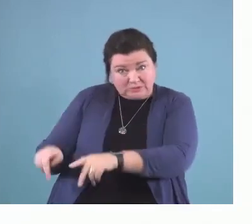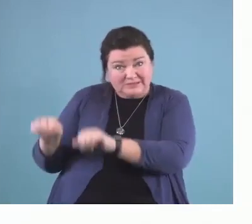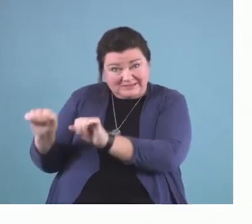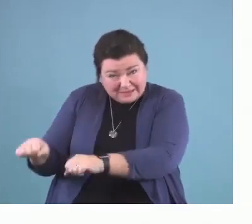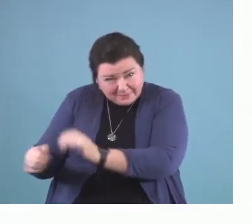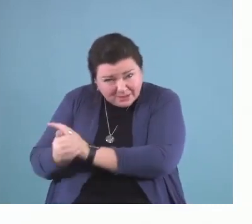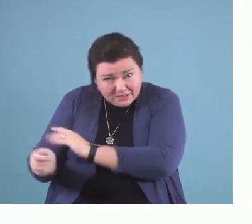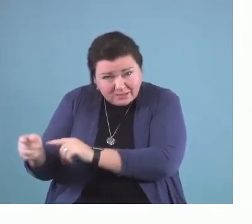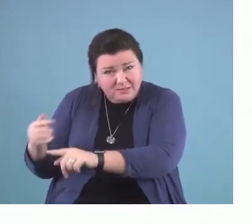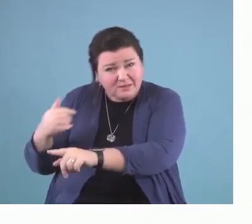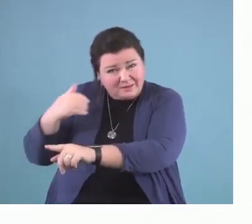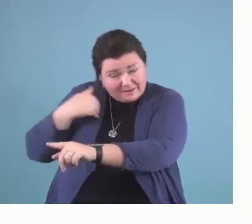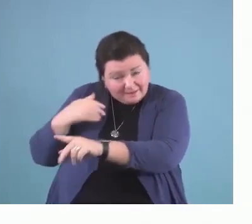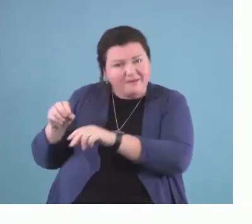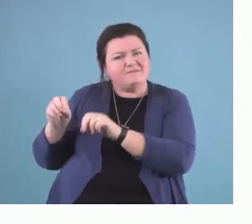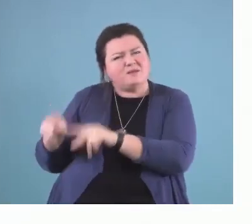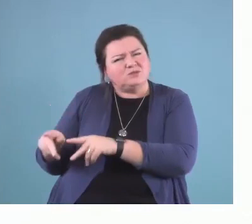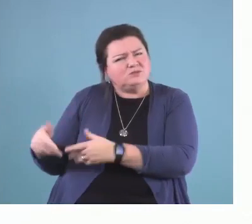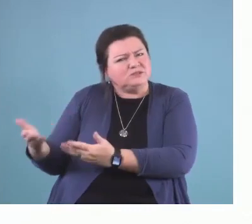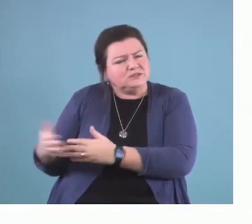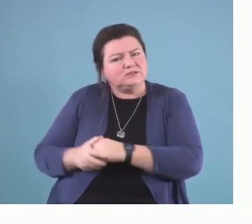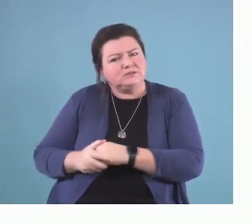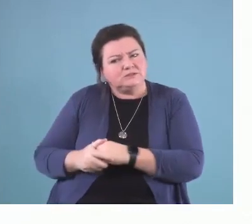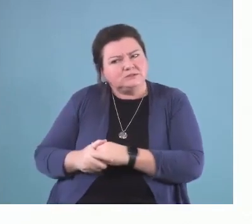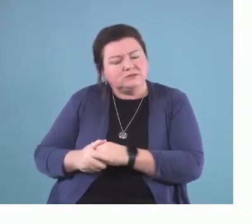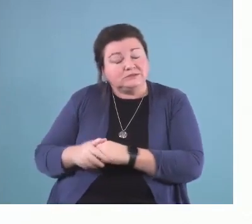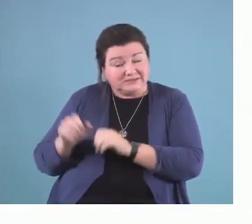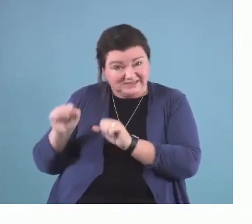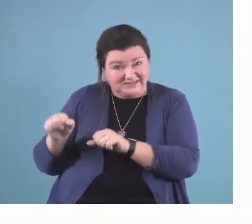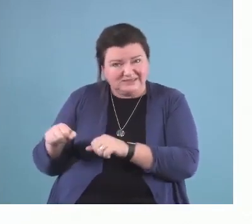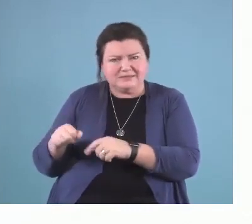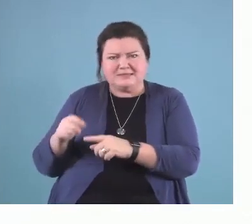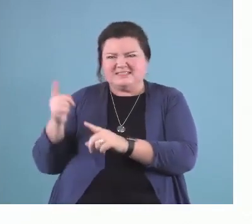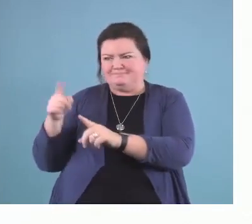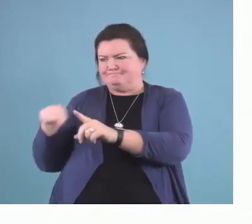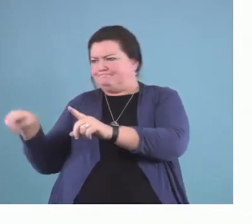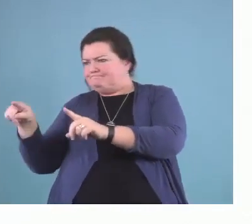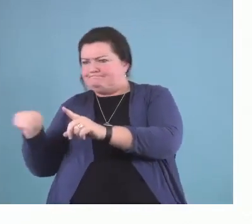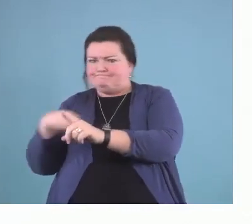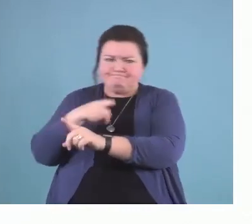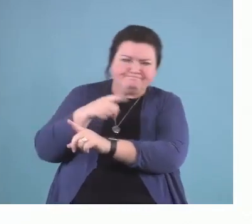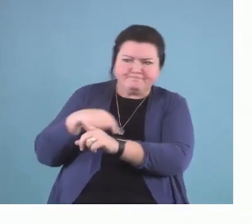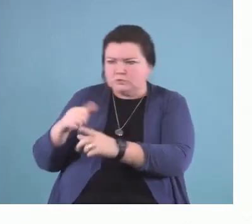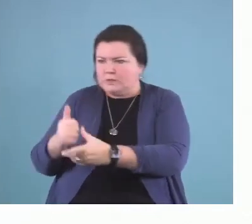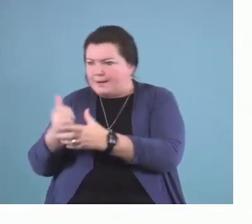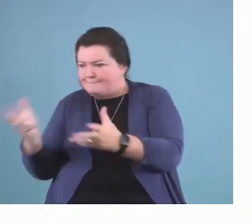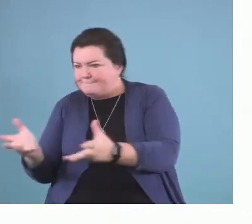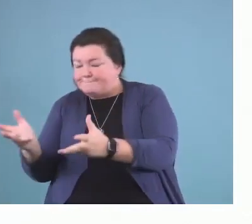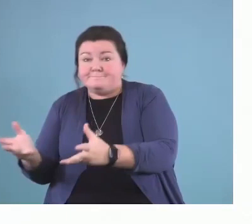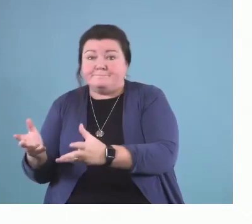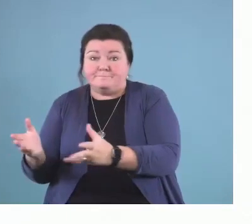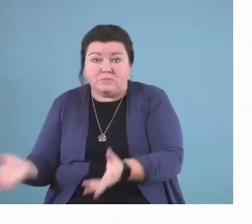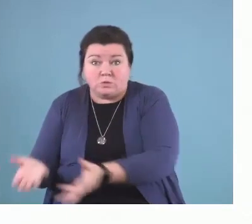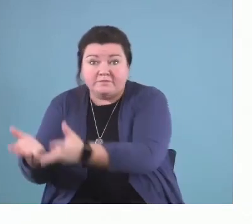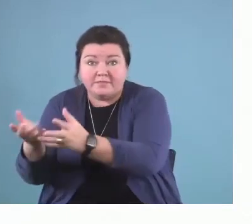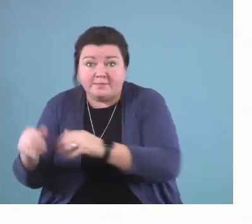Do they have the opportunities to do it? Is there something I need to do around helping them become motivated to do it? So,